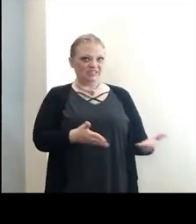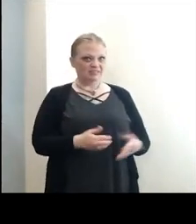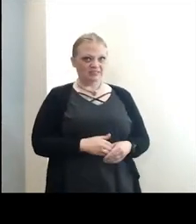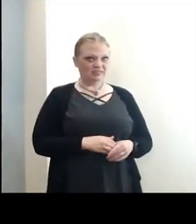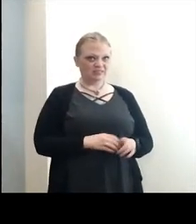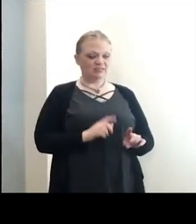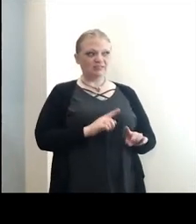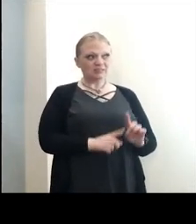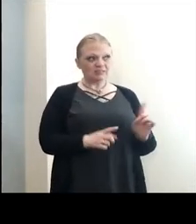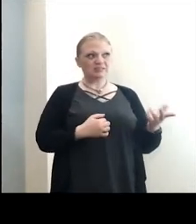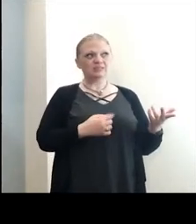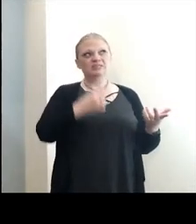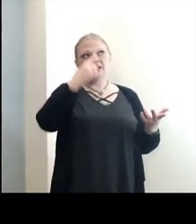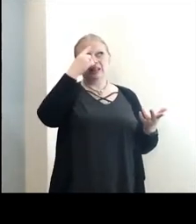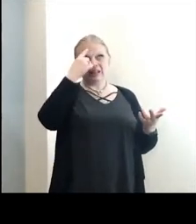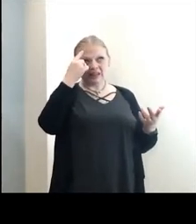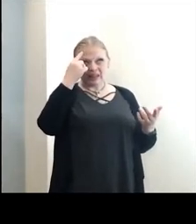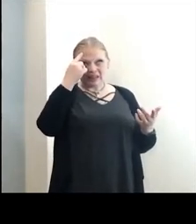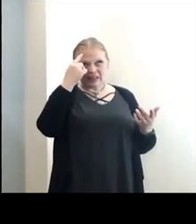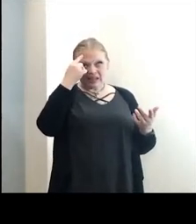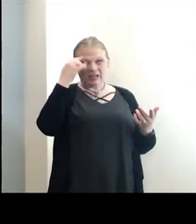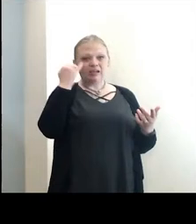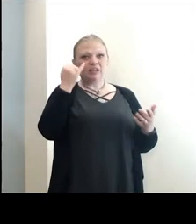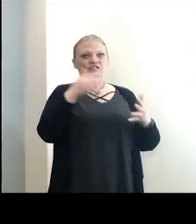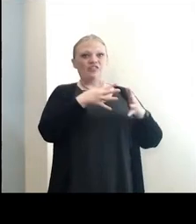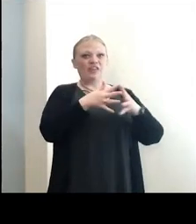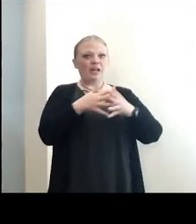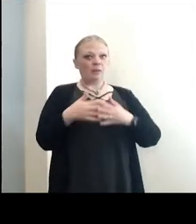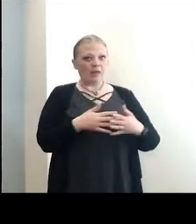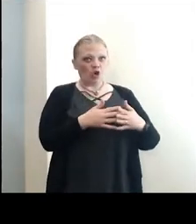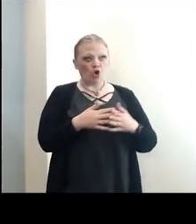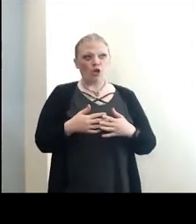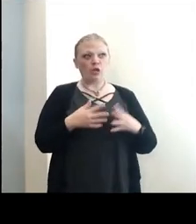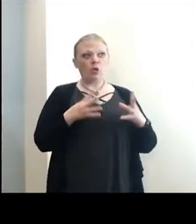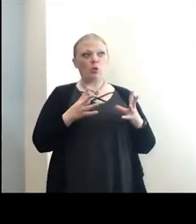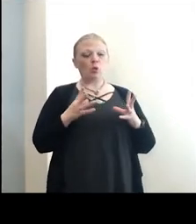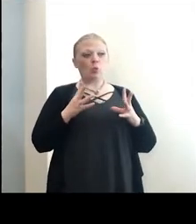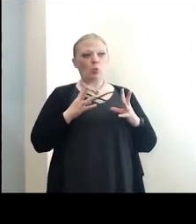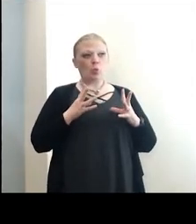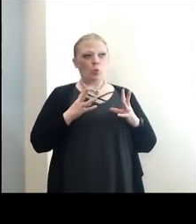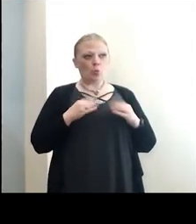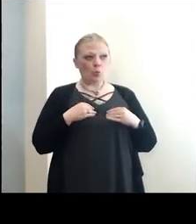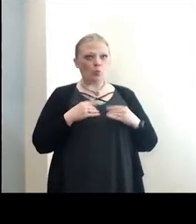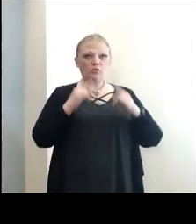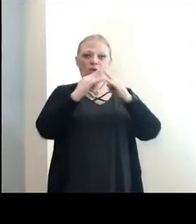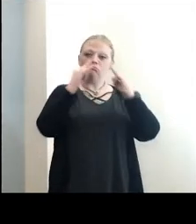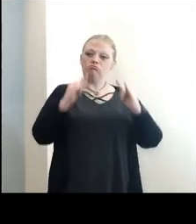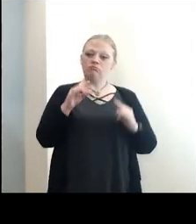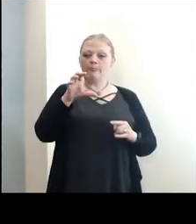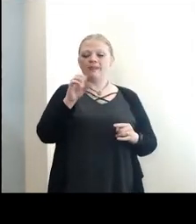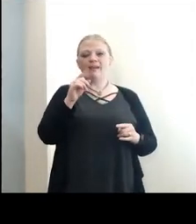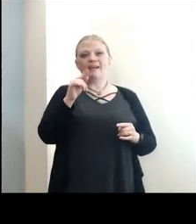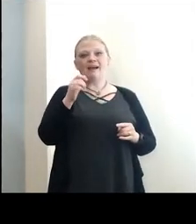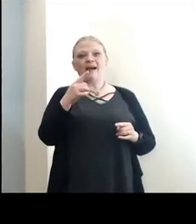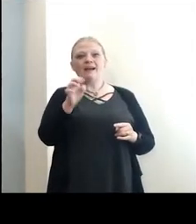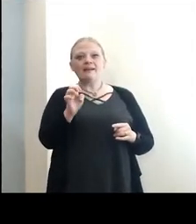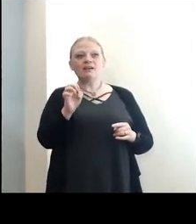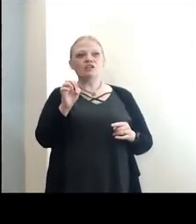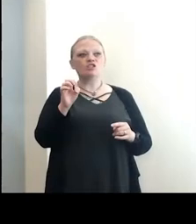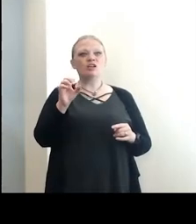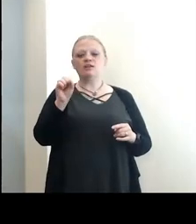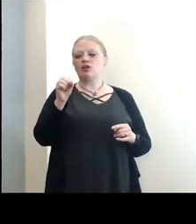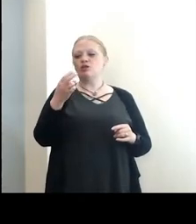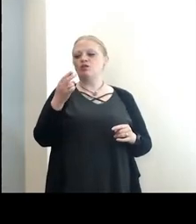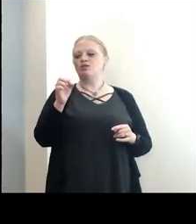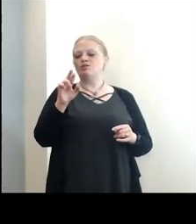I do think there is something to be said about if an American owns a cottage at Shirkston Shores or Crystal Beach.